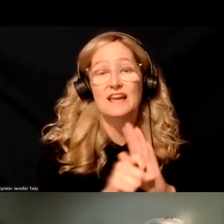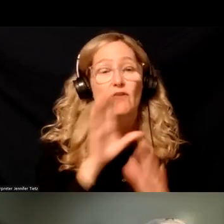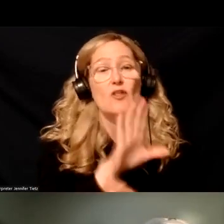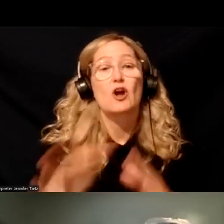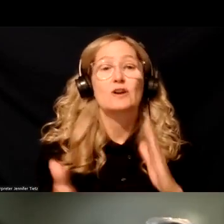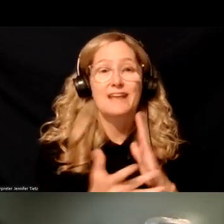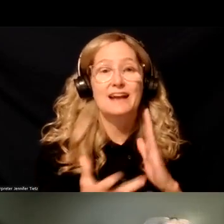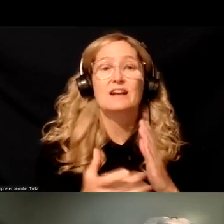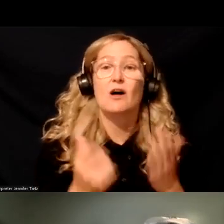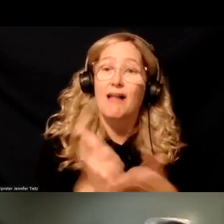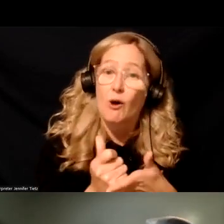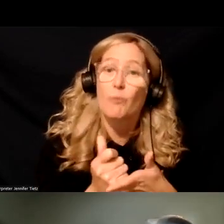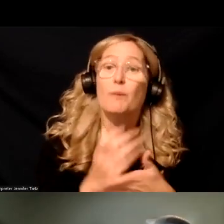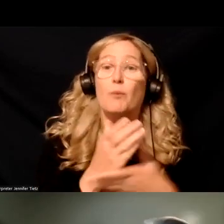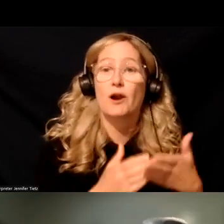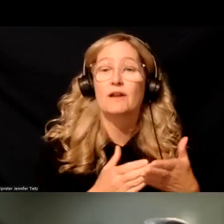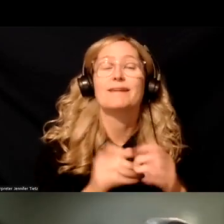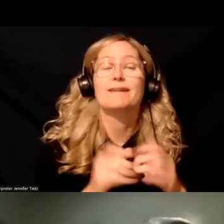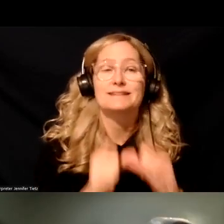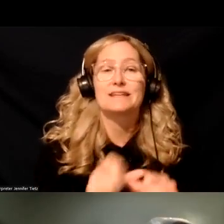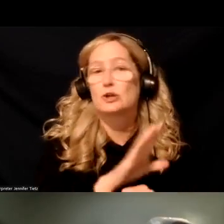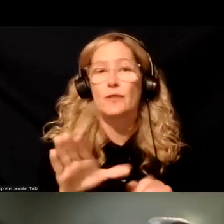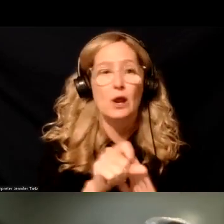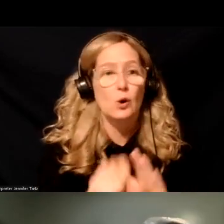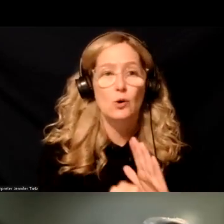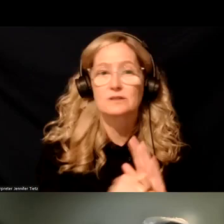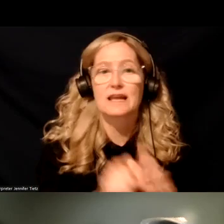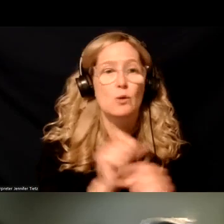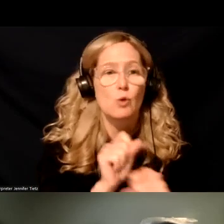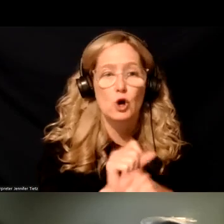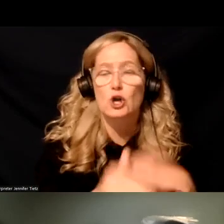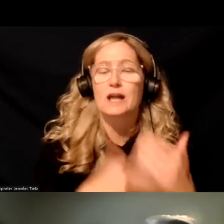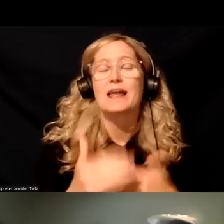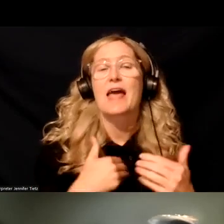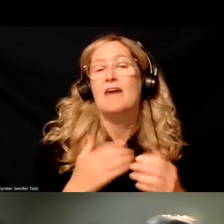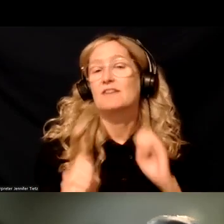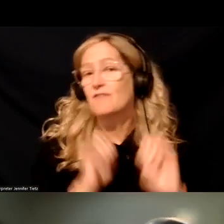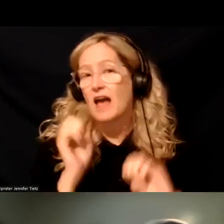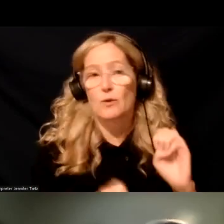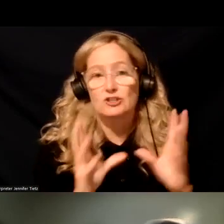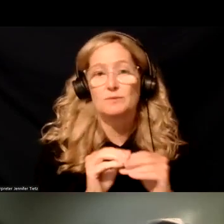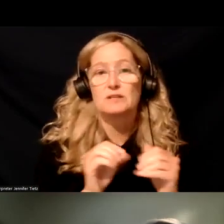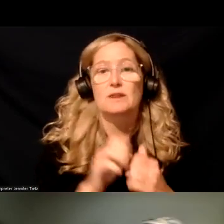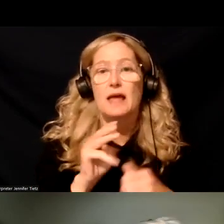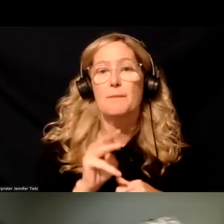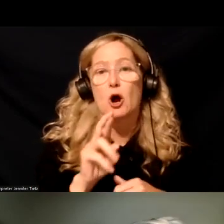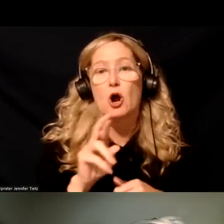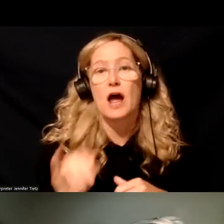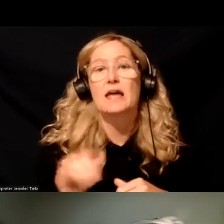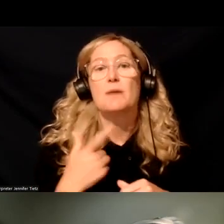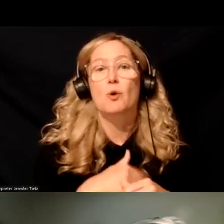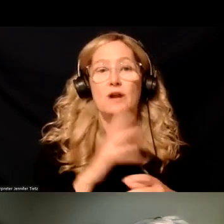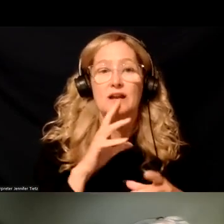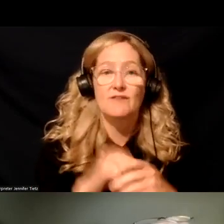assistance portion. They'll continue that work and have, um, evaluation meetings with NRI in a few months, but we're also about